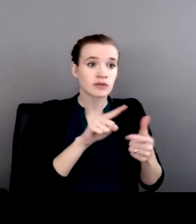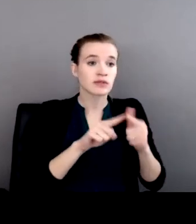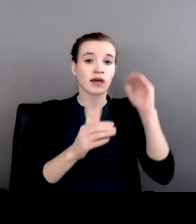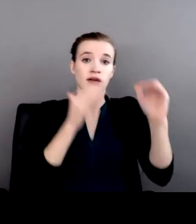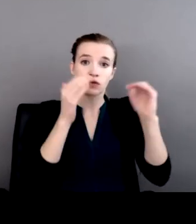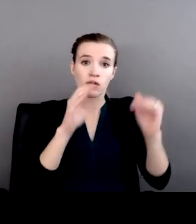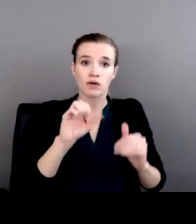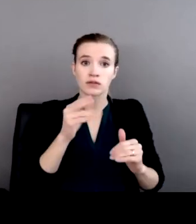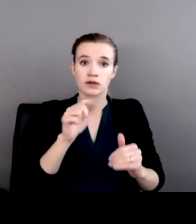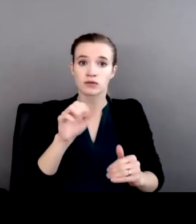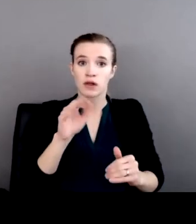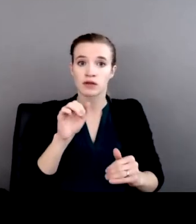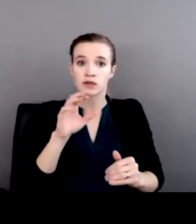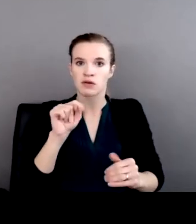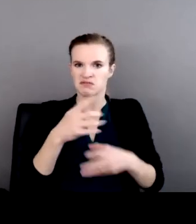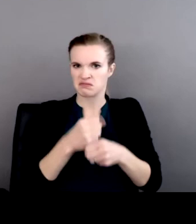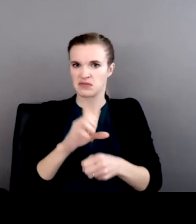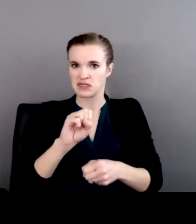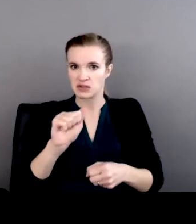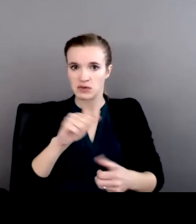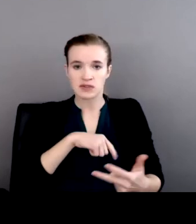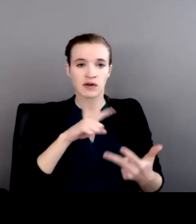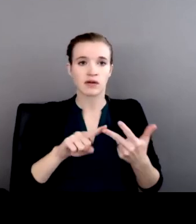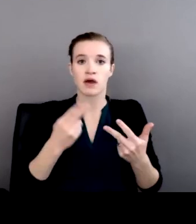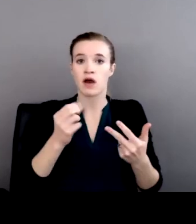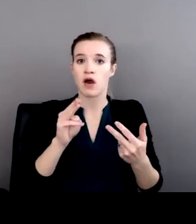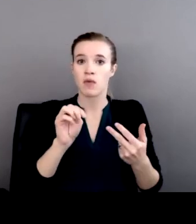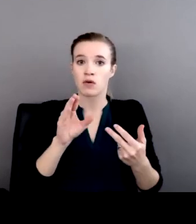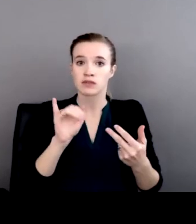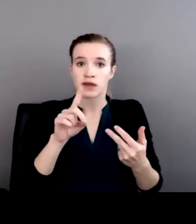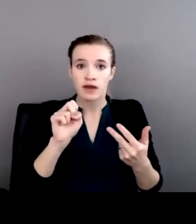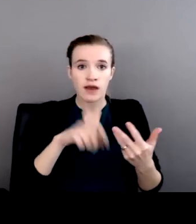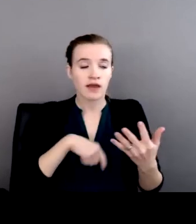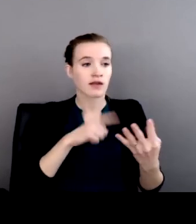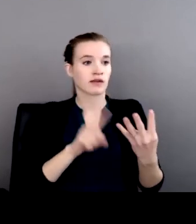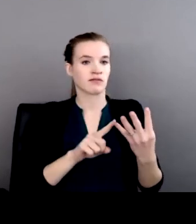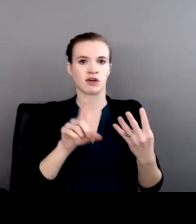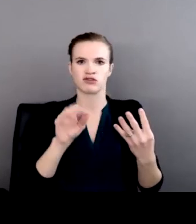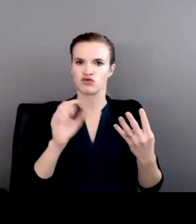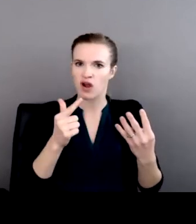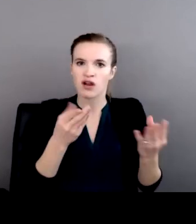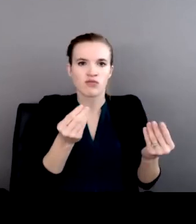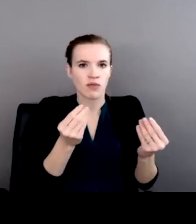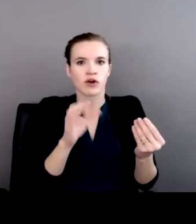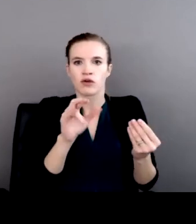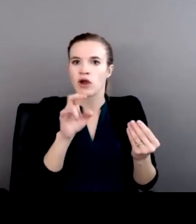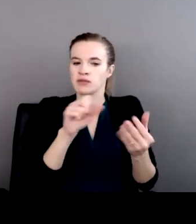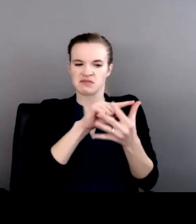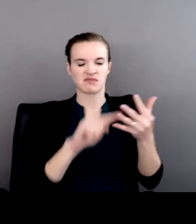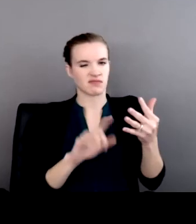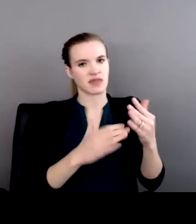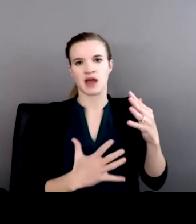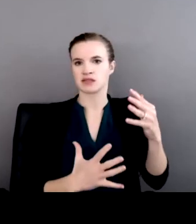followed by homicide and other forms of child abuse, drug and property crimes. While